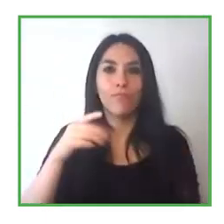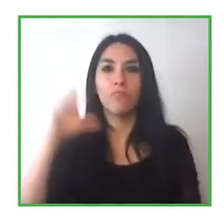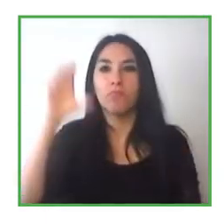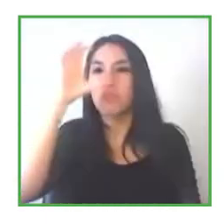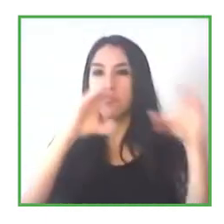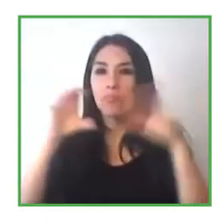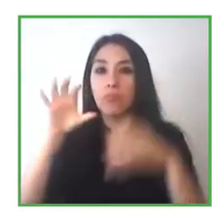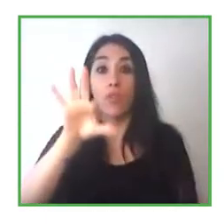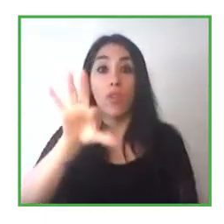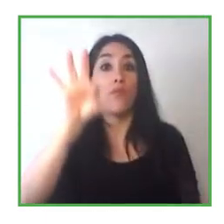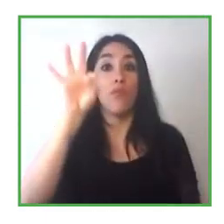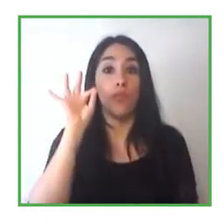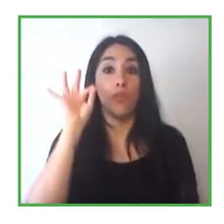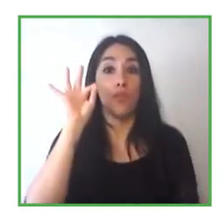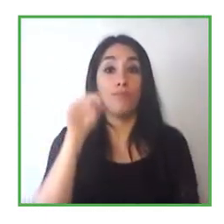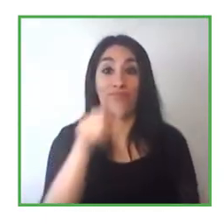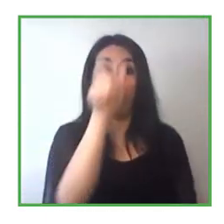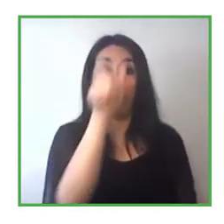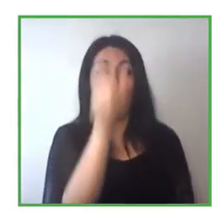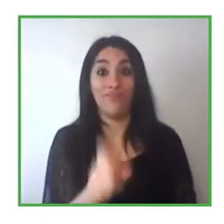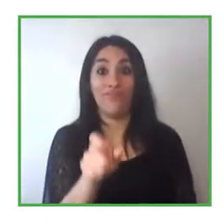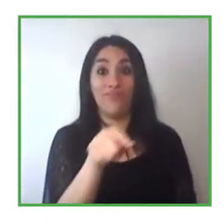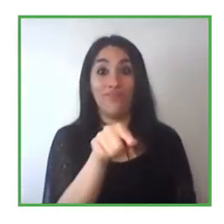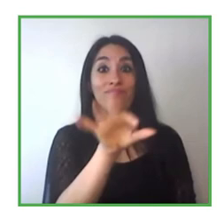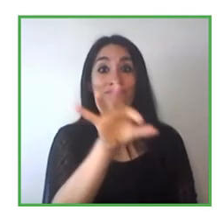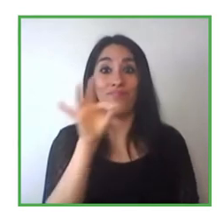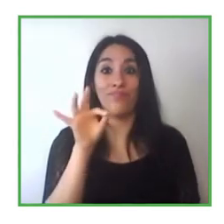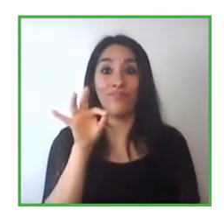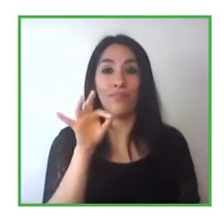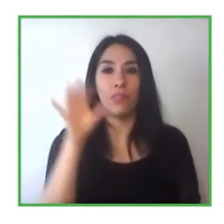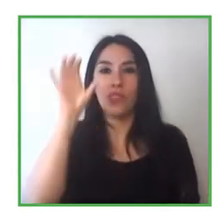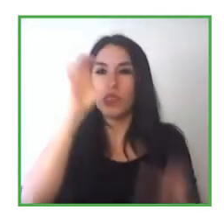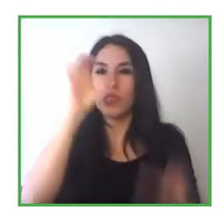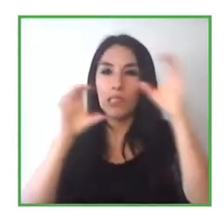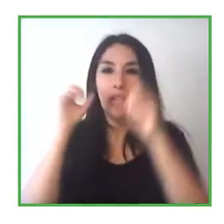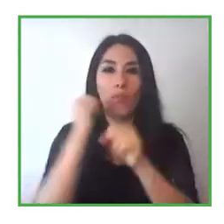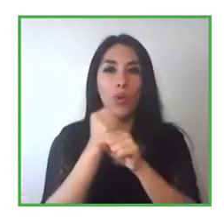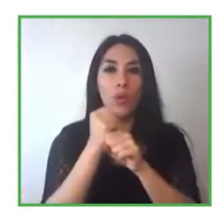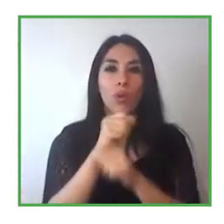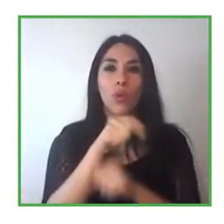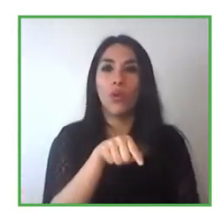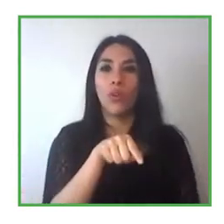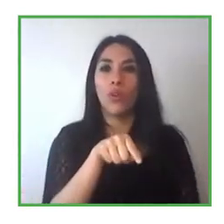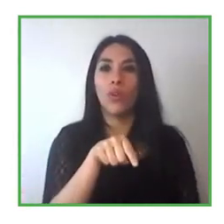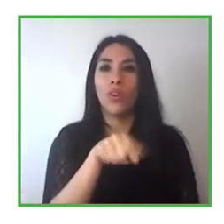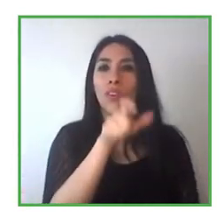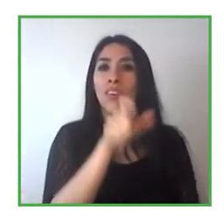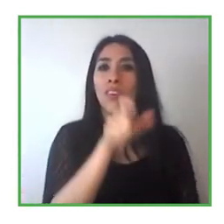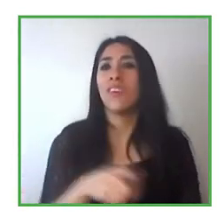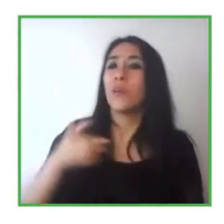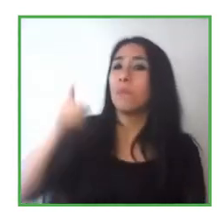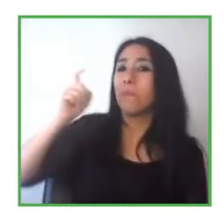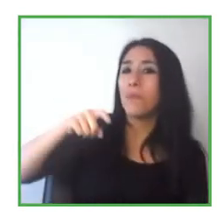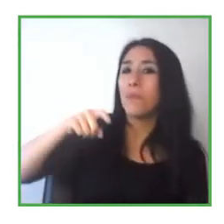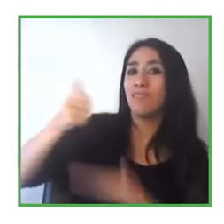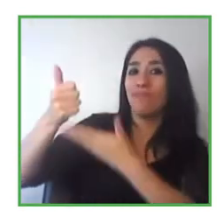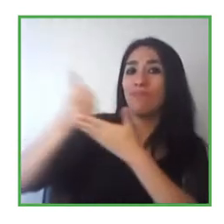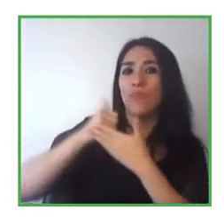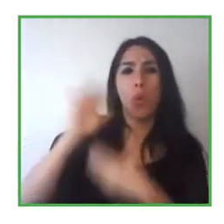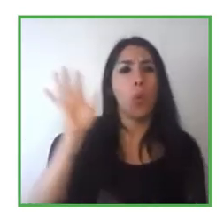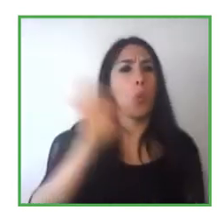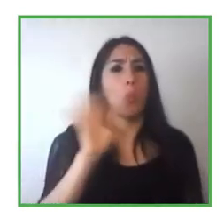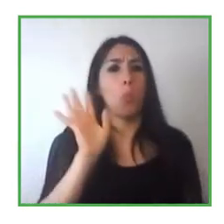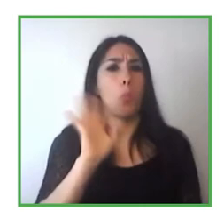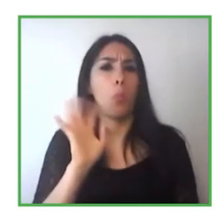not as a candidate that is in an exclusion situation and then it's help but as the best candidate